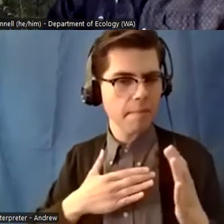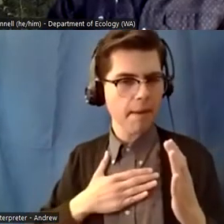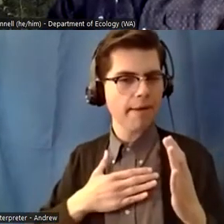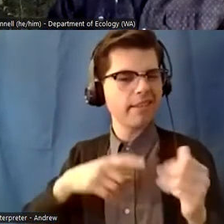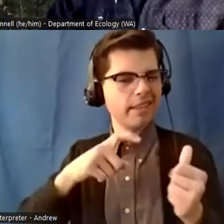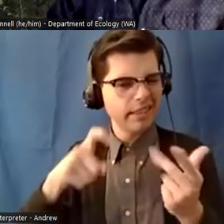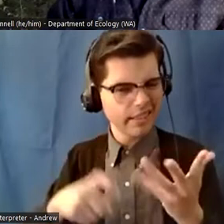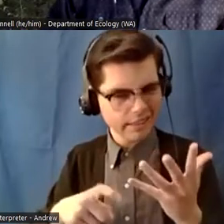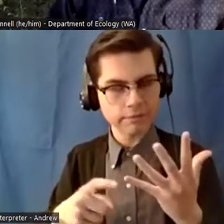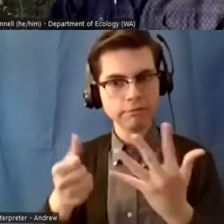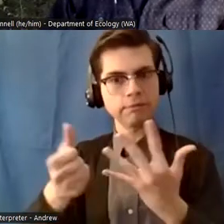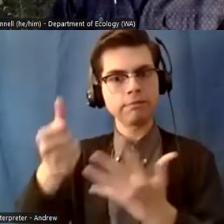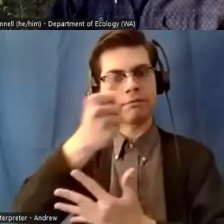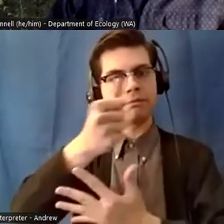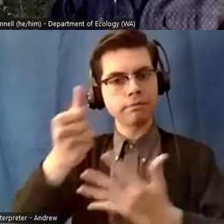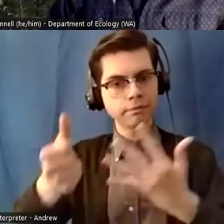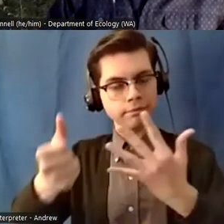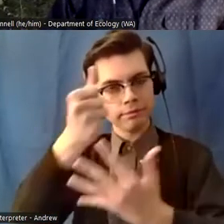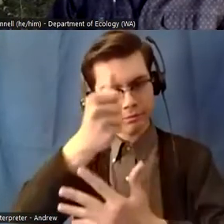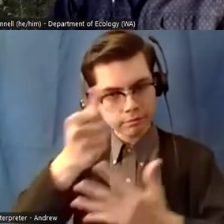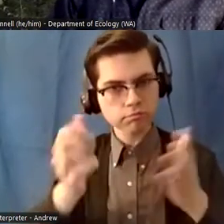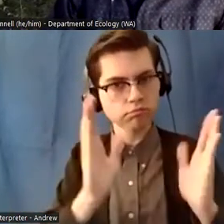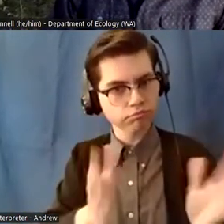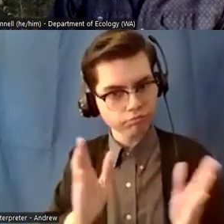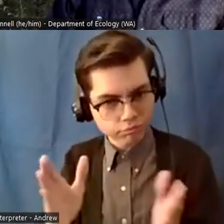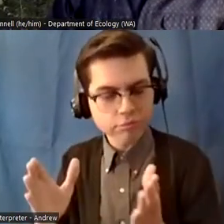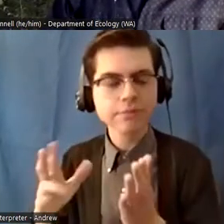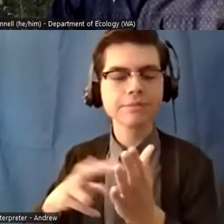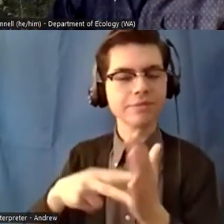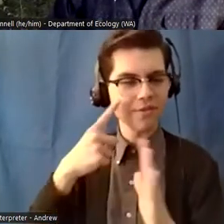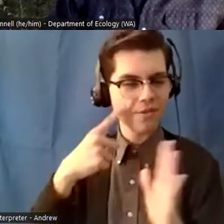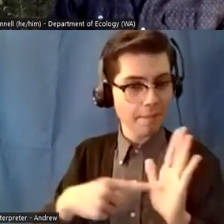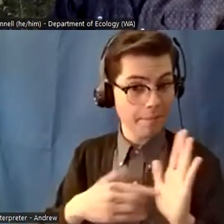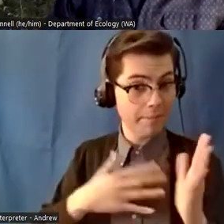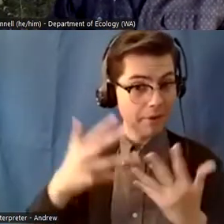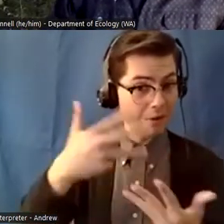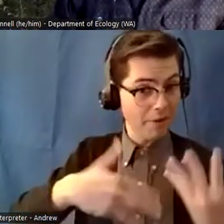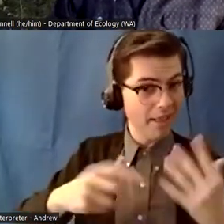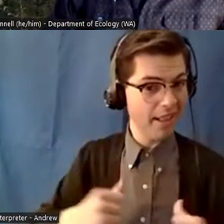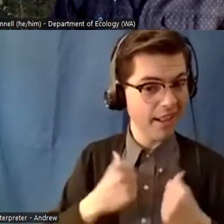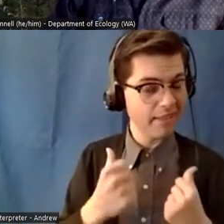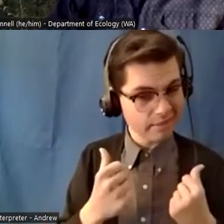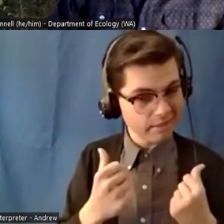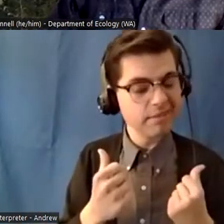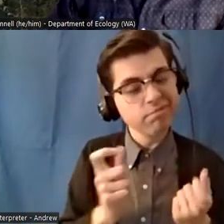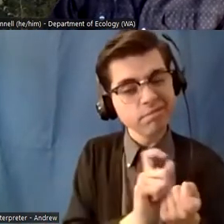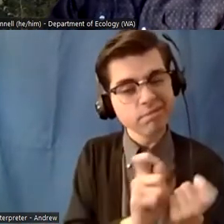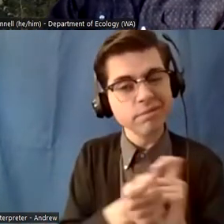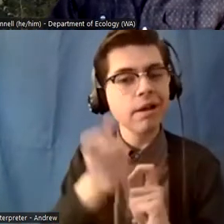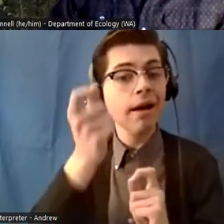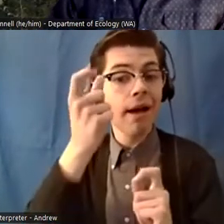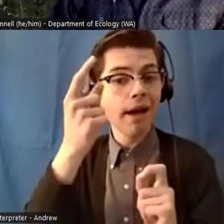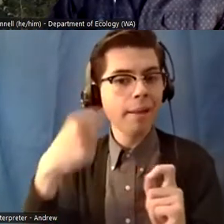reprioritizing kind of other things around life like socializing um it's definitely uh i don't like using the term sacrifice